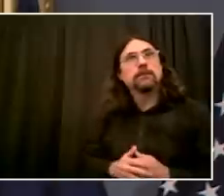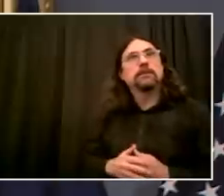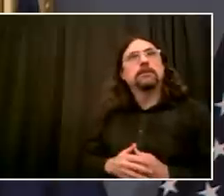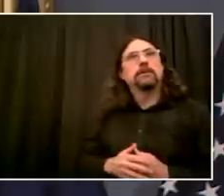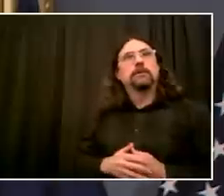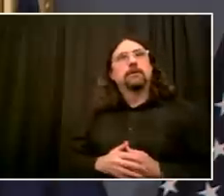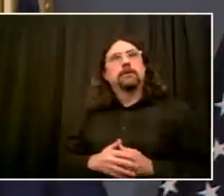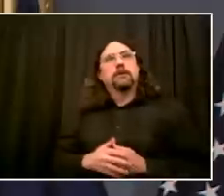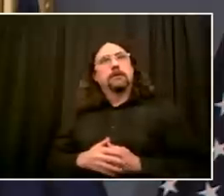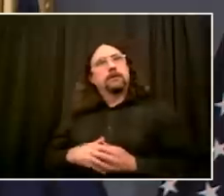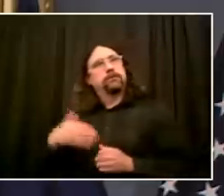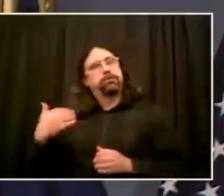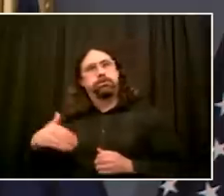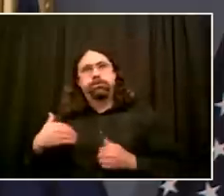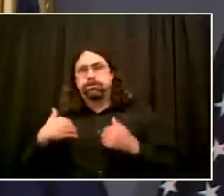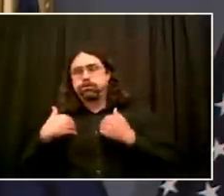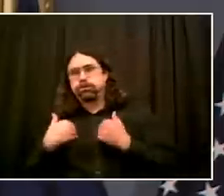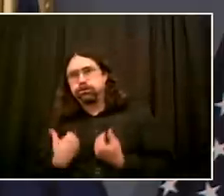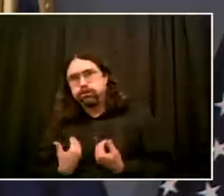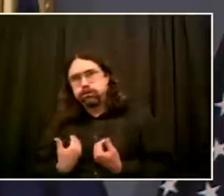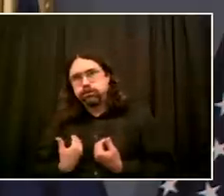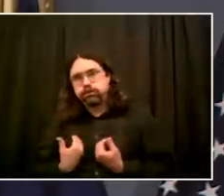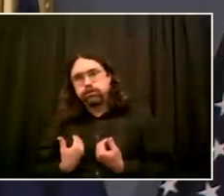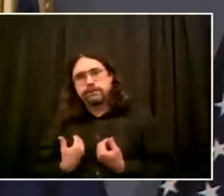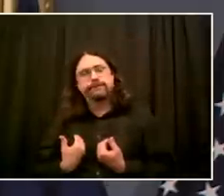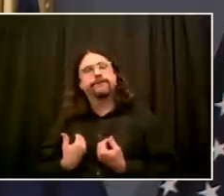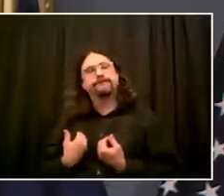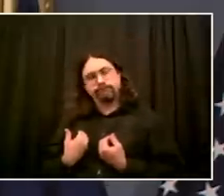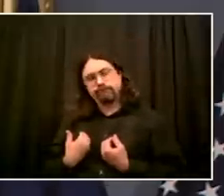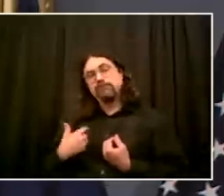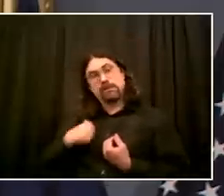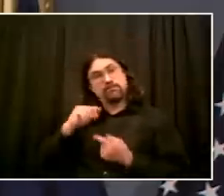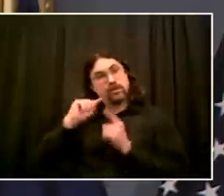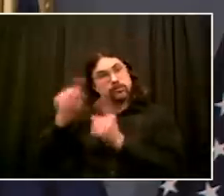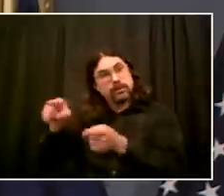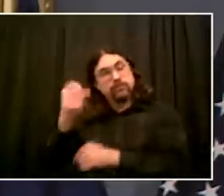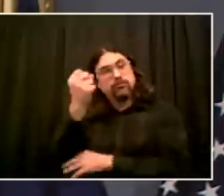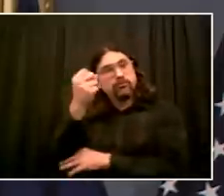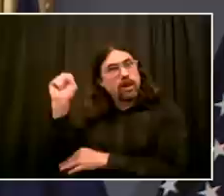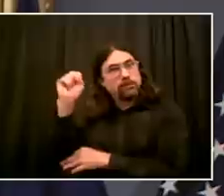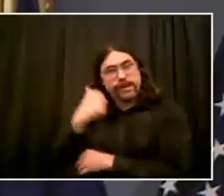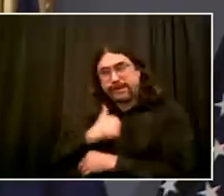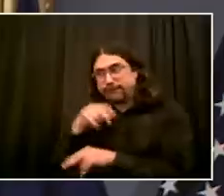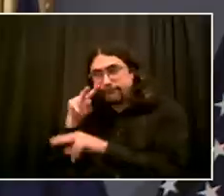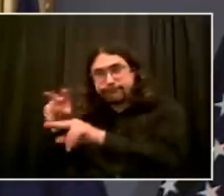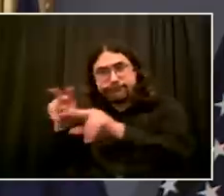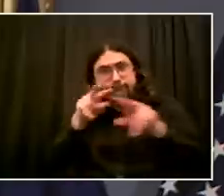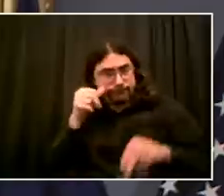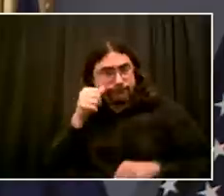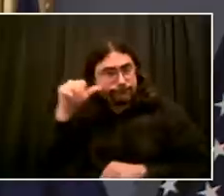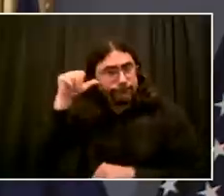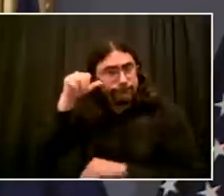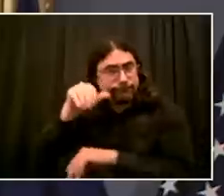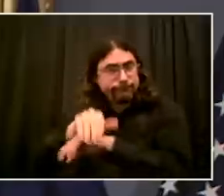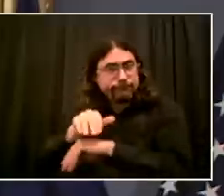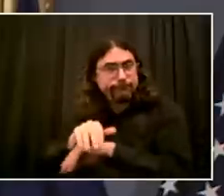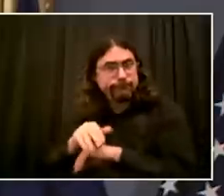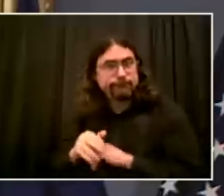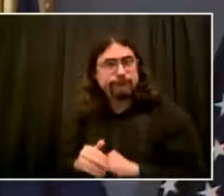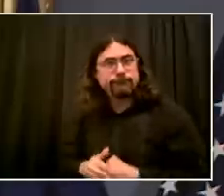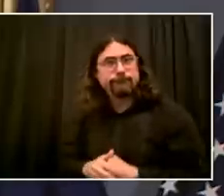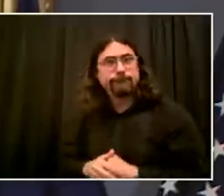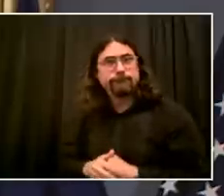that there may, in fact, be a factor of of of a